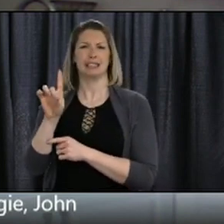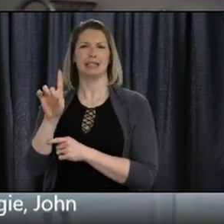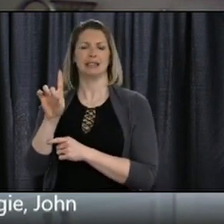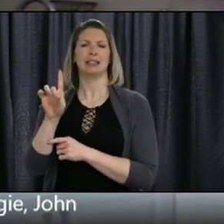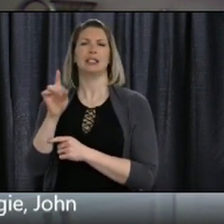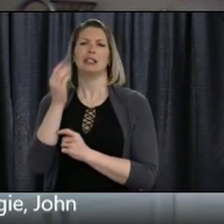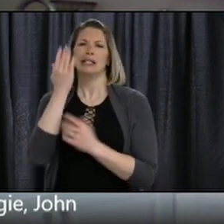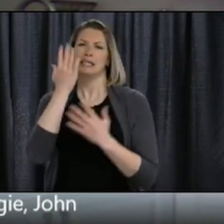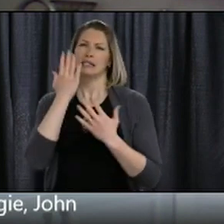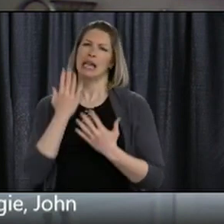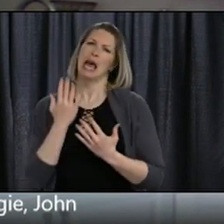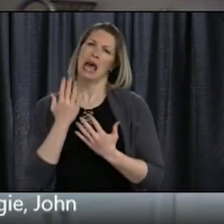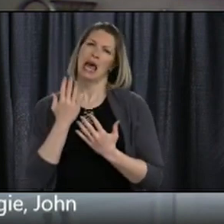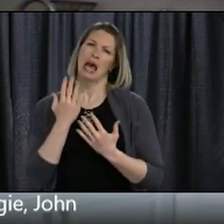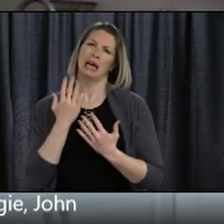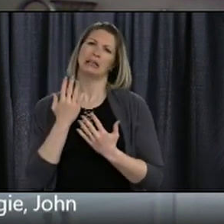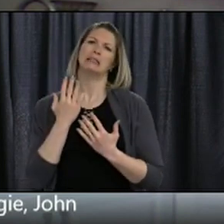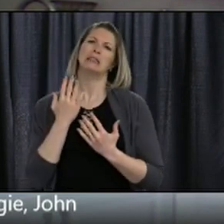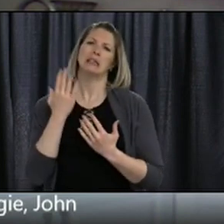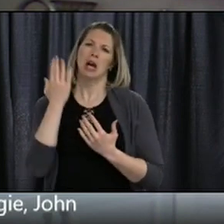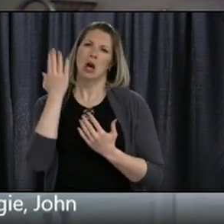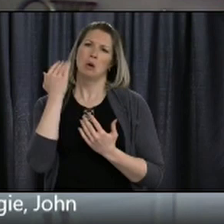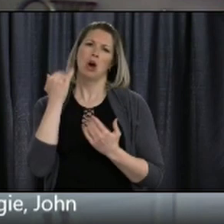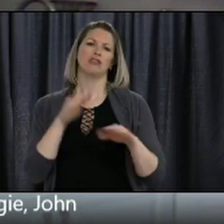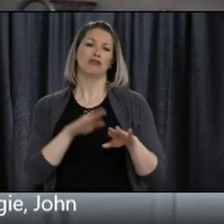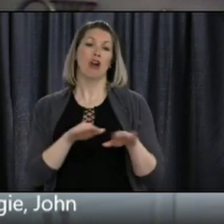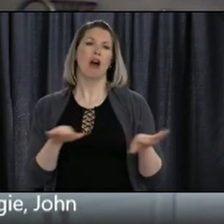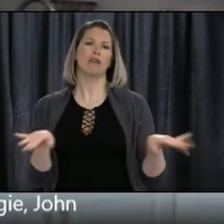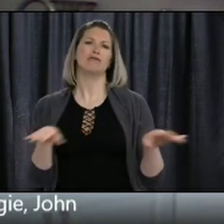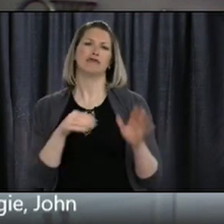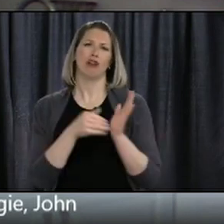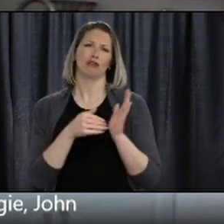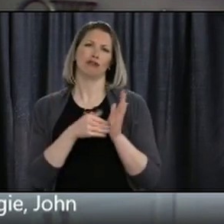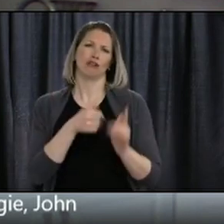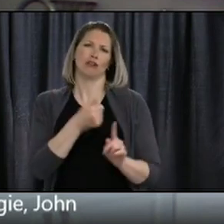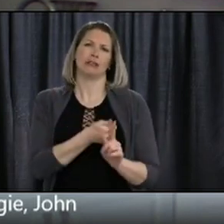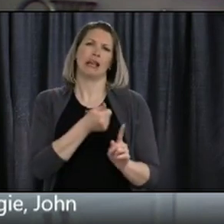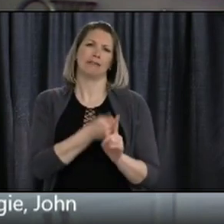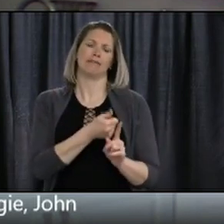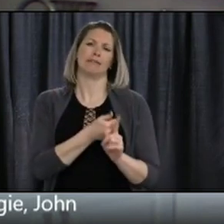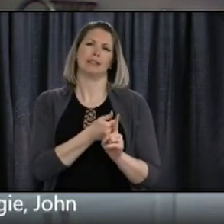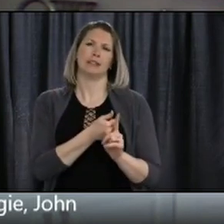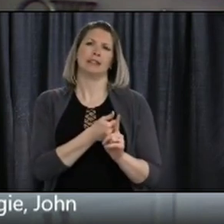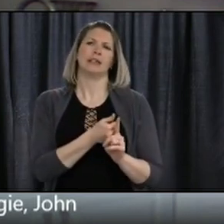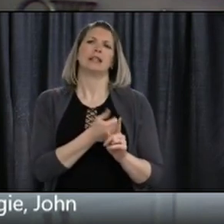lady, an excellent cook, and one of the best pediatricians you'll ever find.